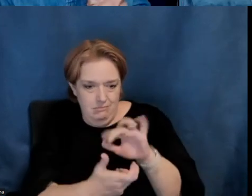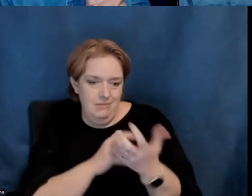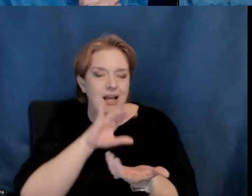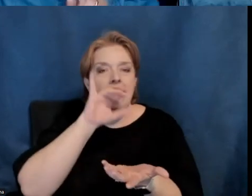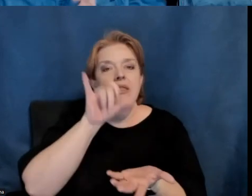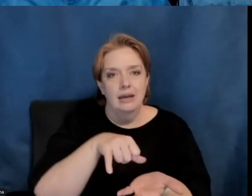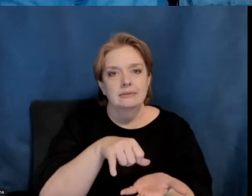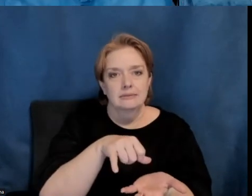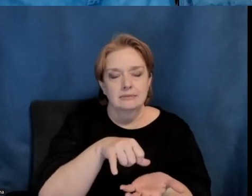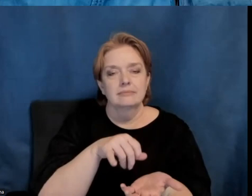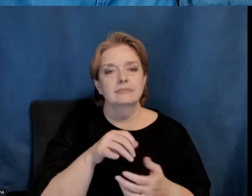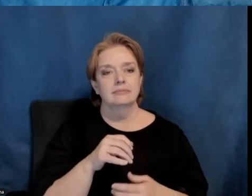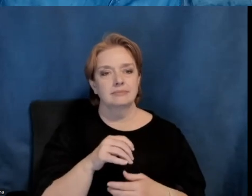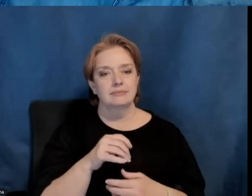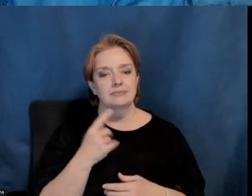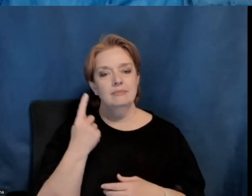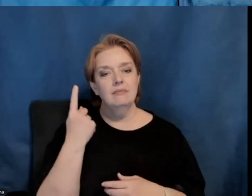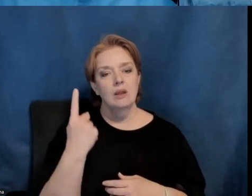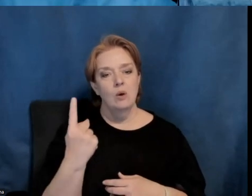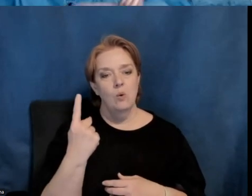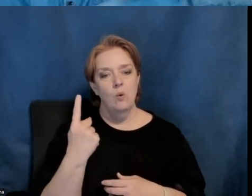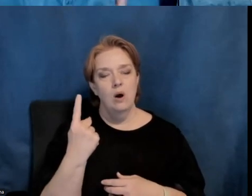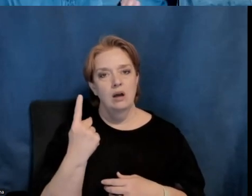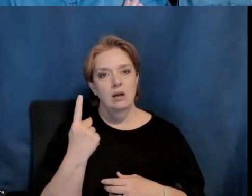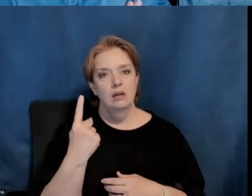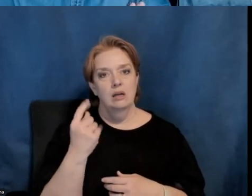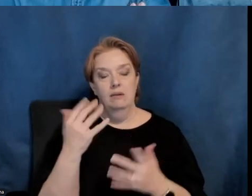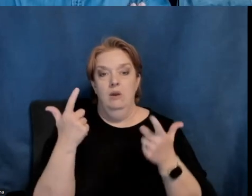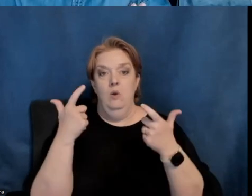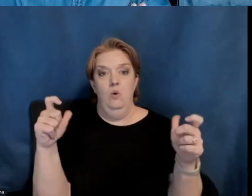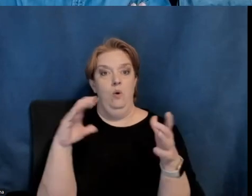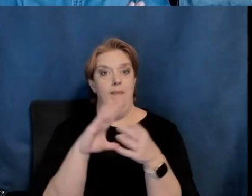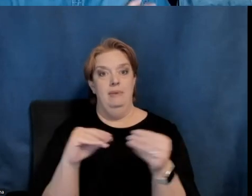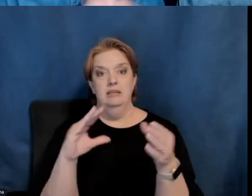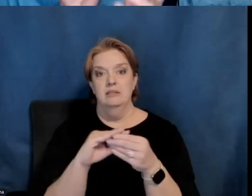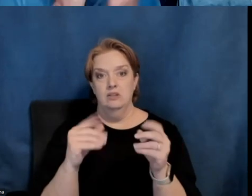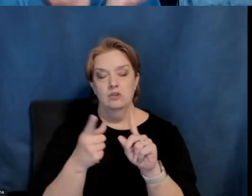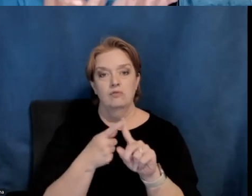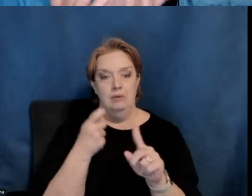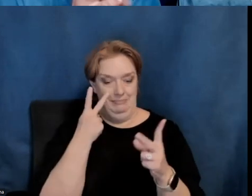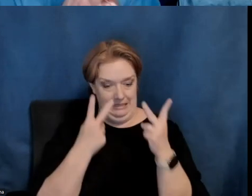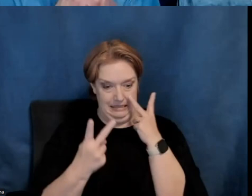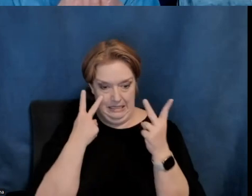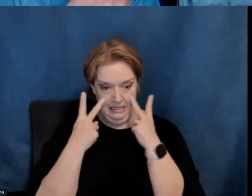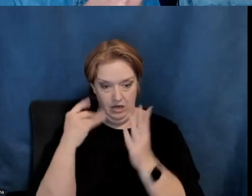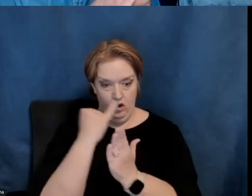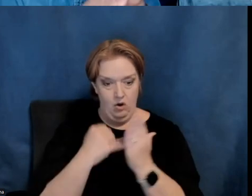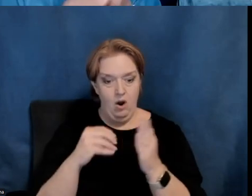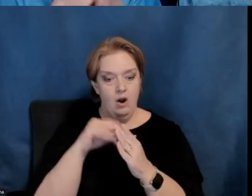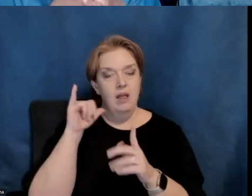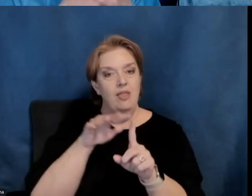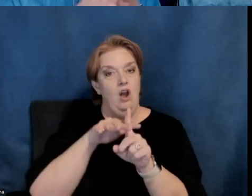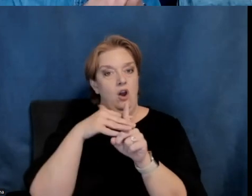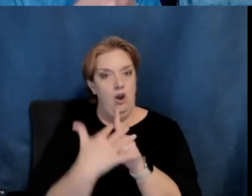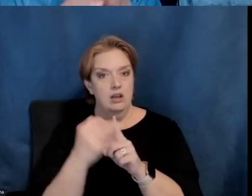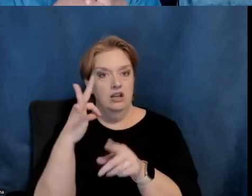of stuff. And I think that, you know, one of the, one of the great messages of, of seeing art in the context of its creators,